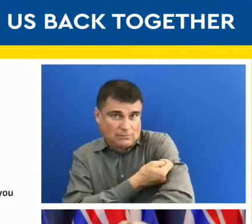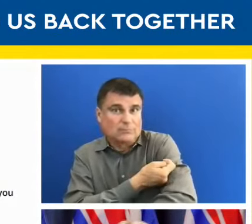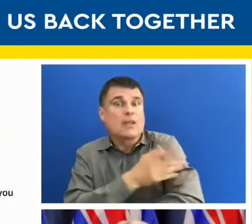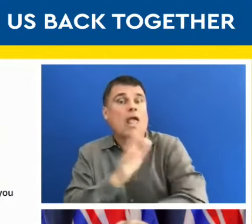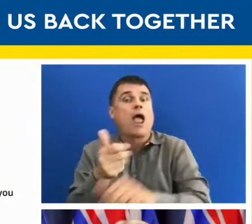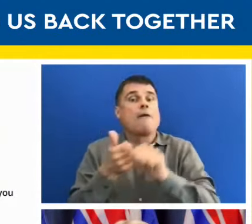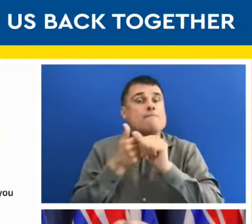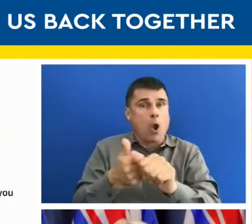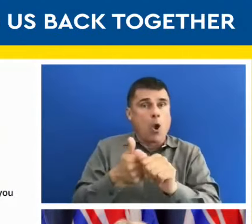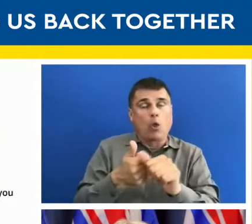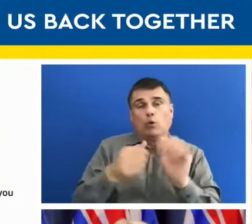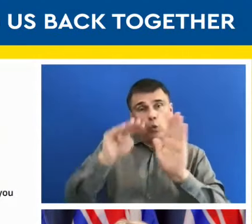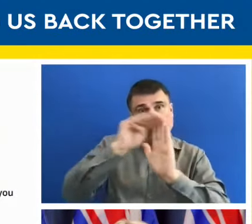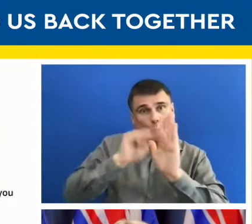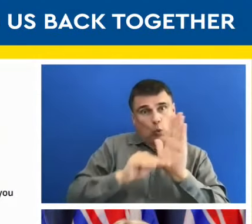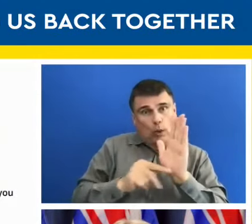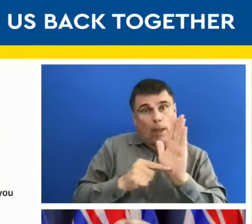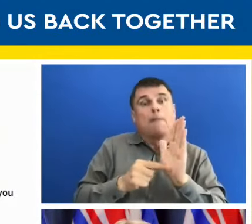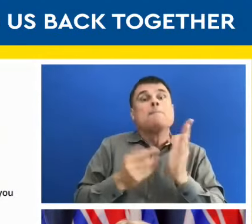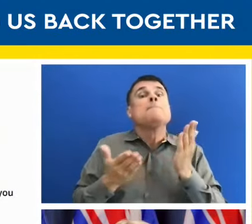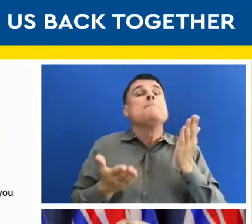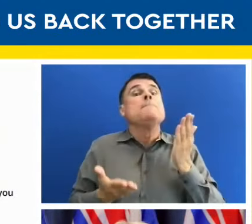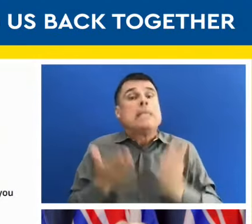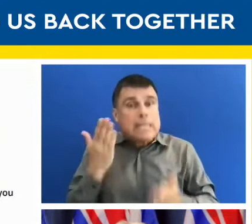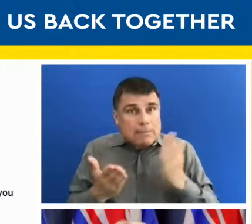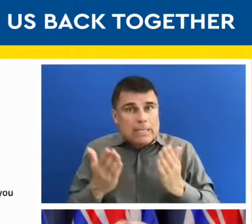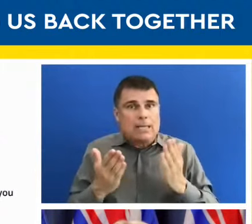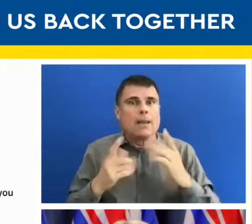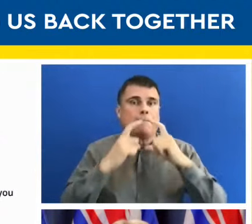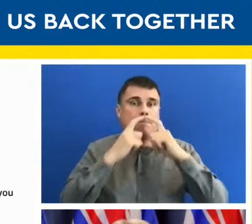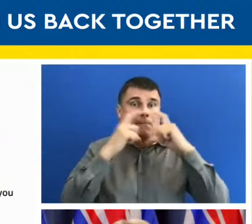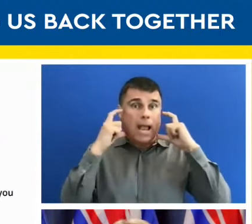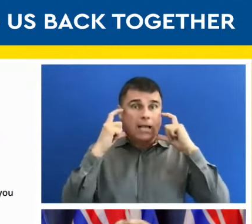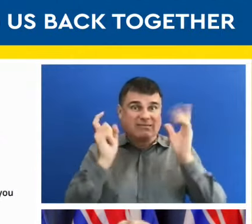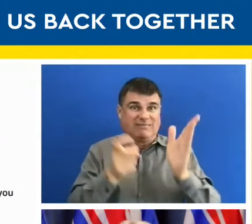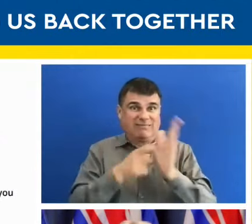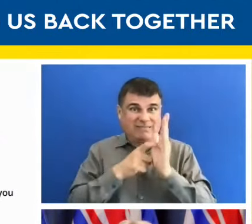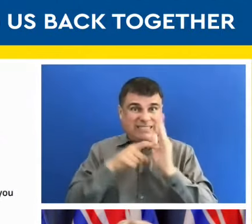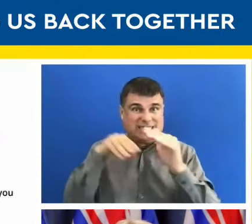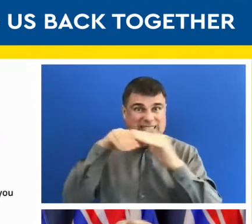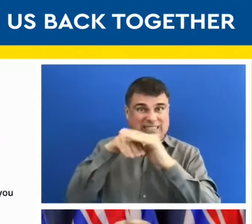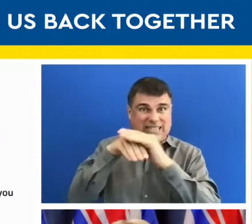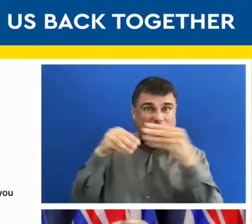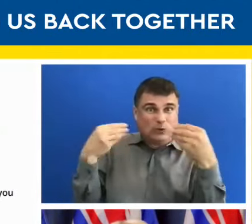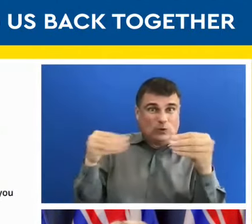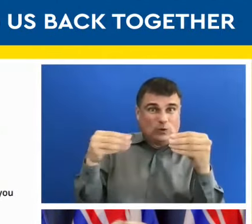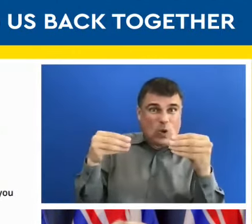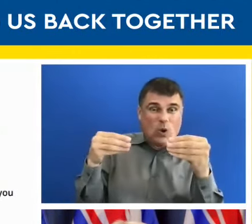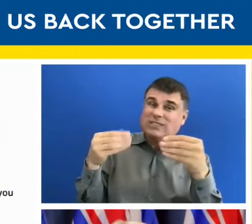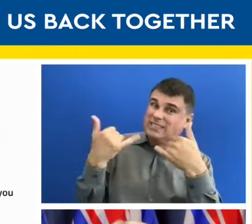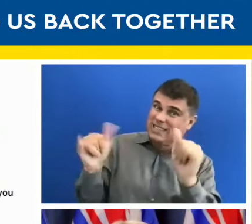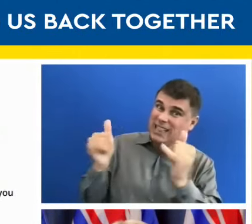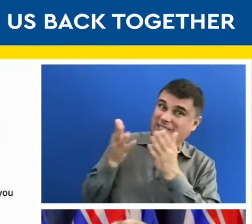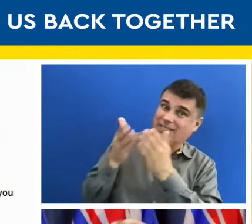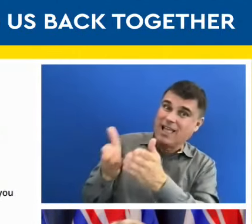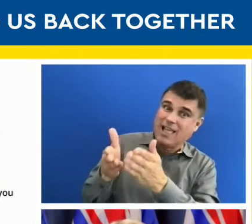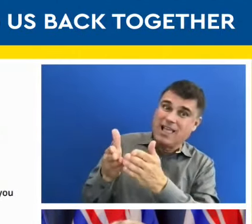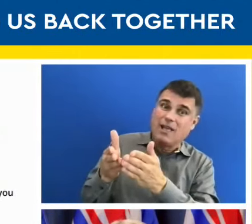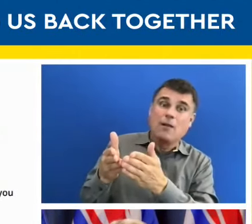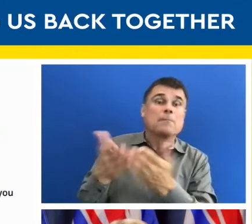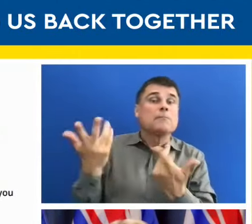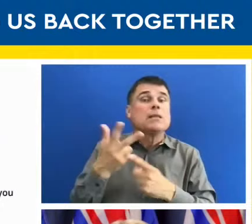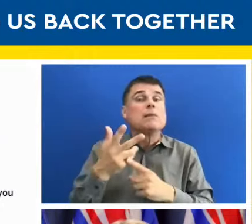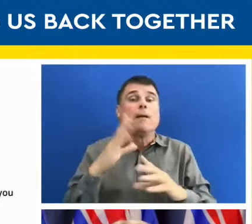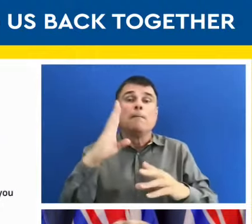may be required in many facilities, in many stores, for example, on transit, in the short term, we know